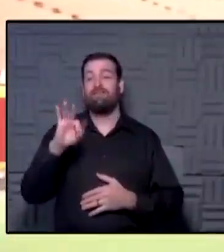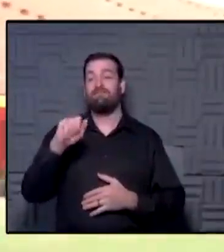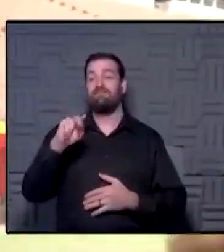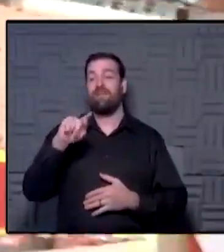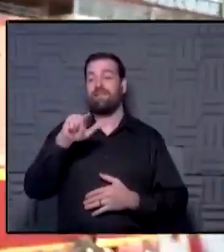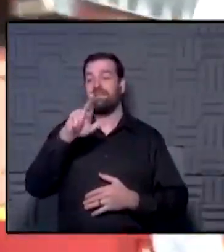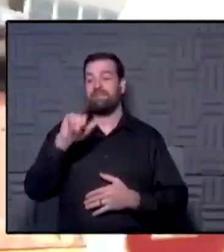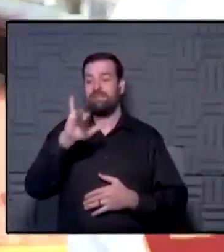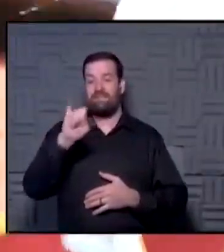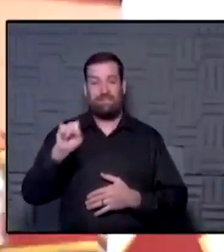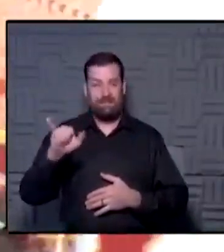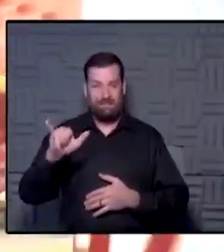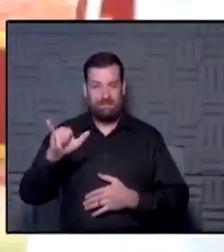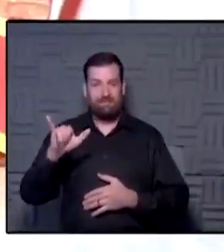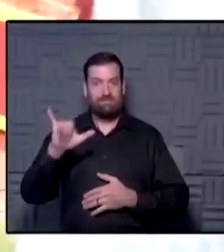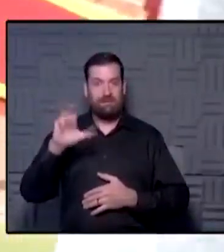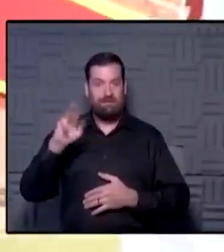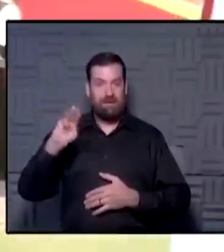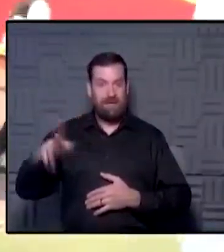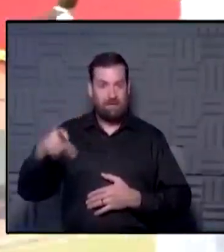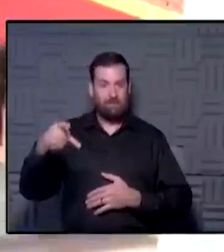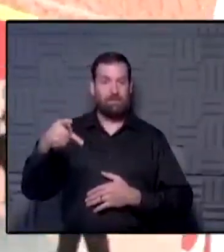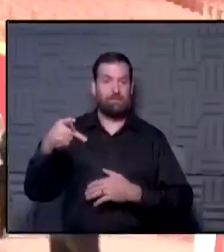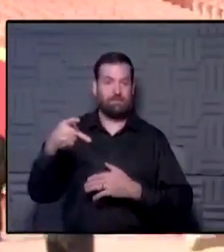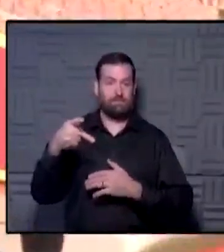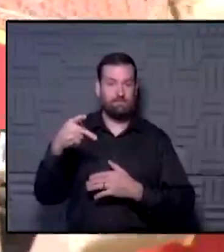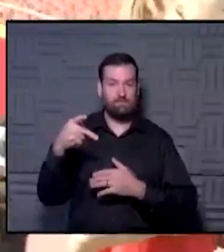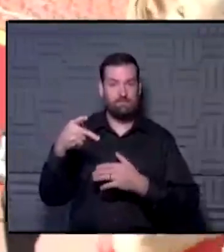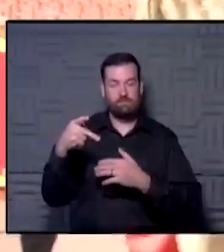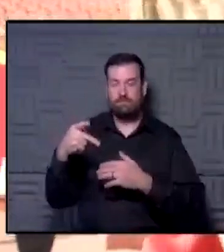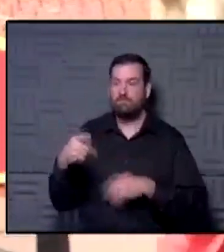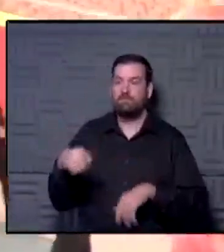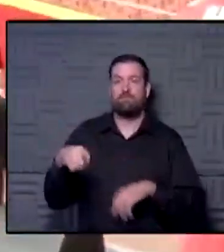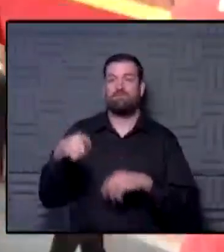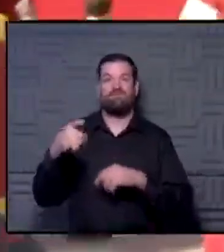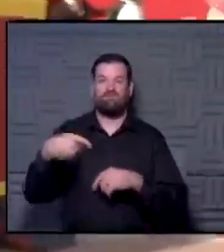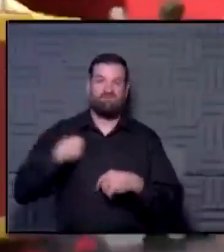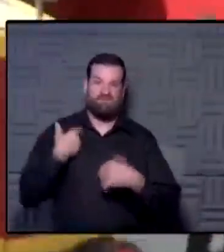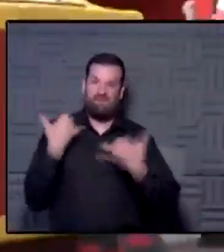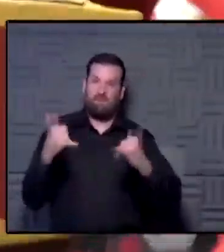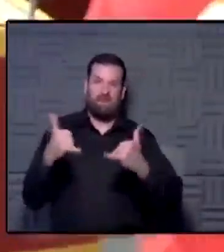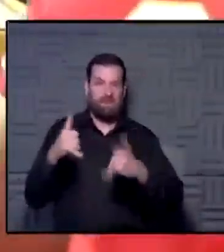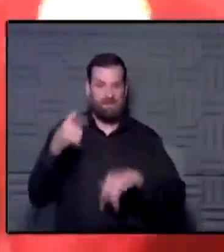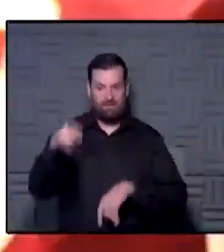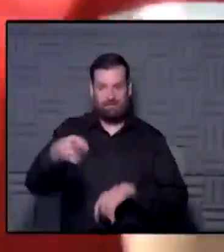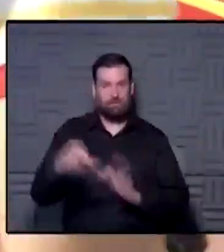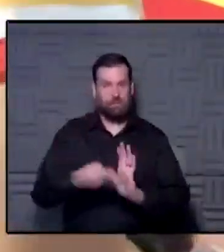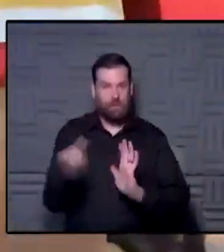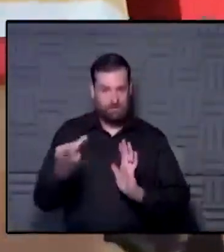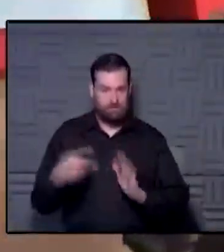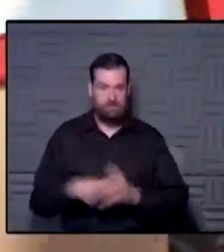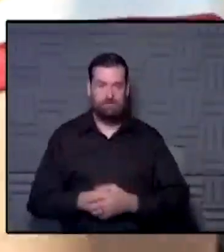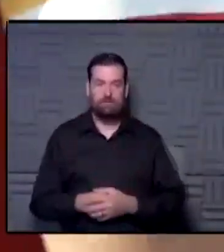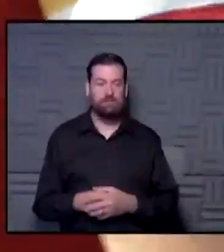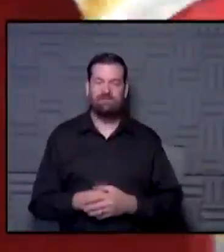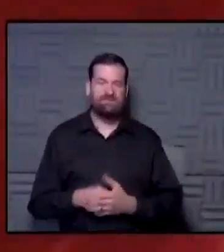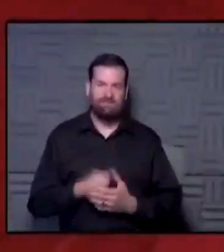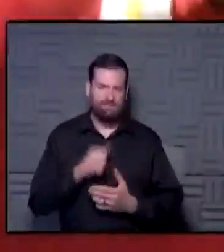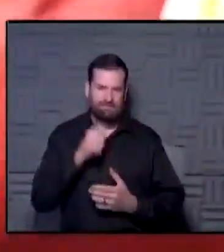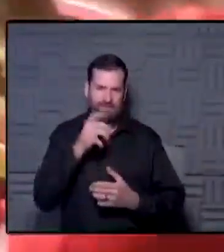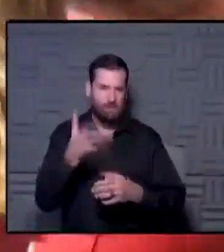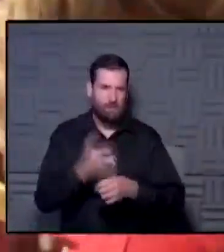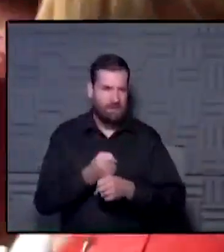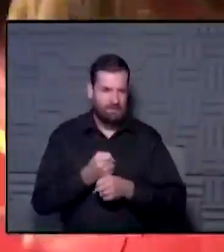football player. Amanda apparently won all the awards at the fantasy camp. I played fantasy camp twice. I don't think I won many